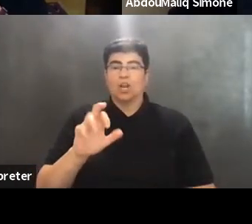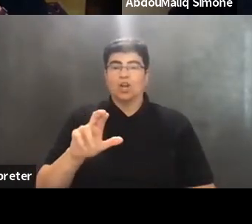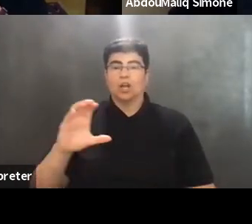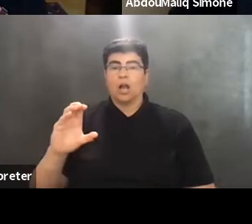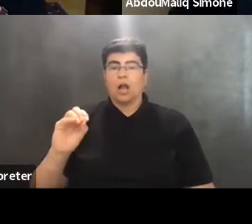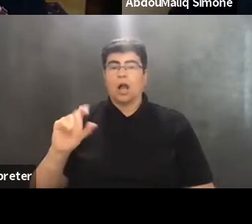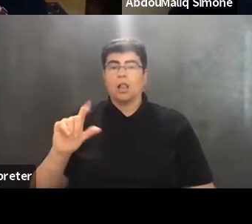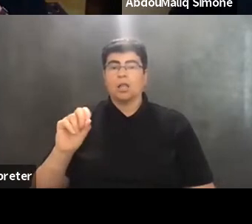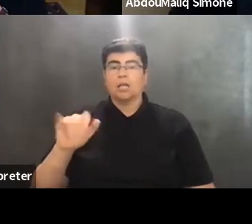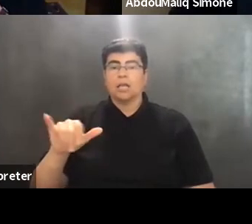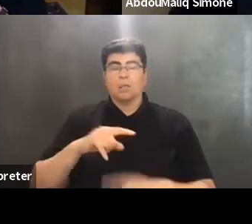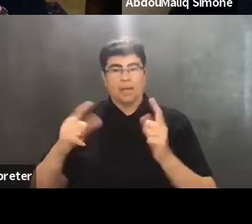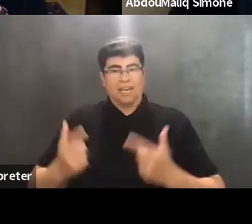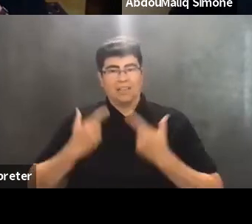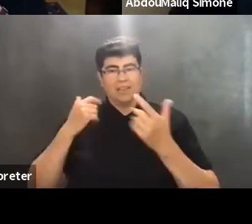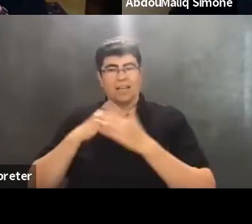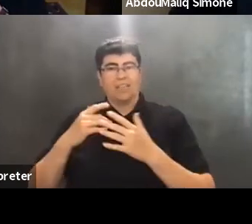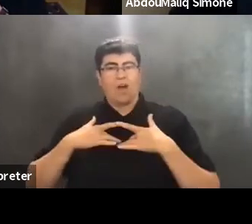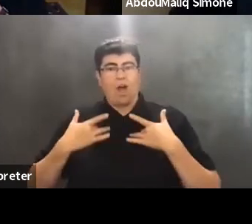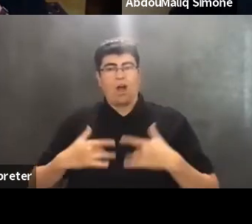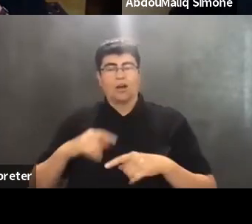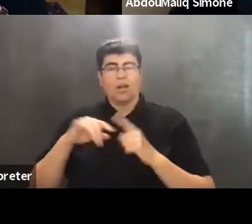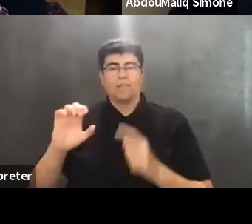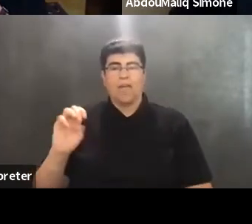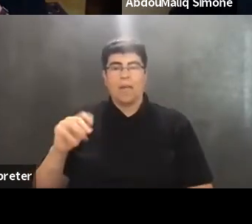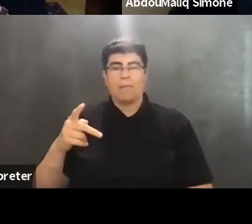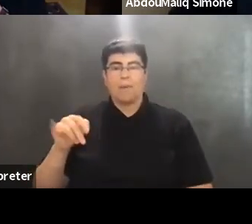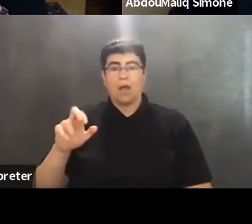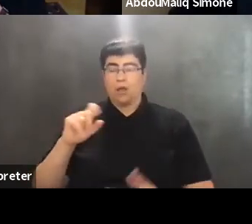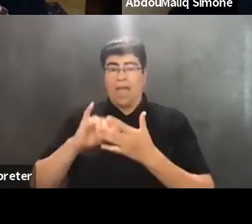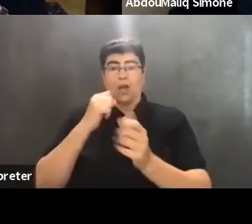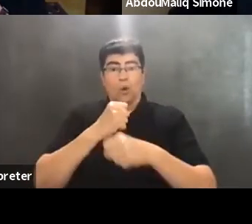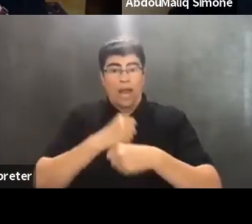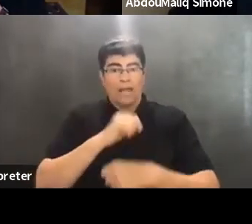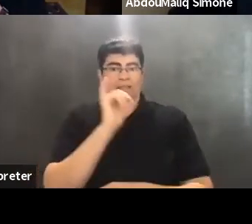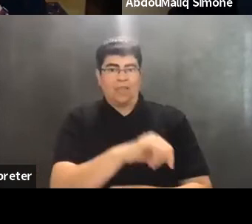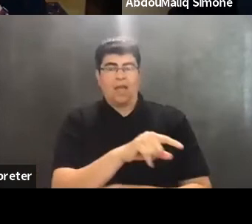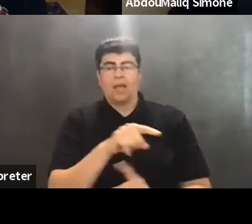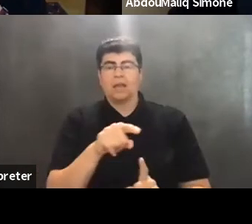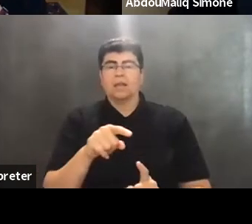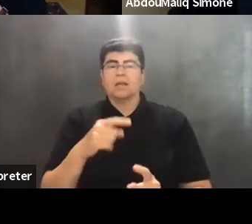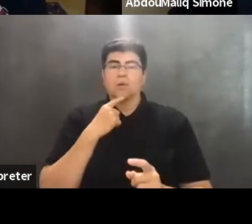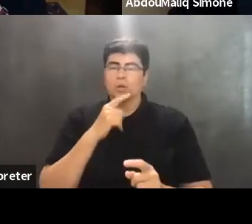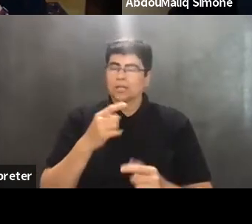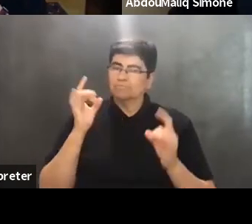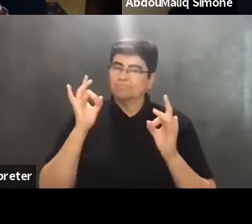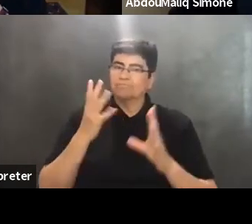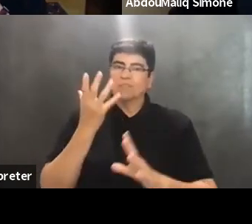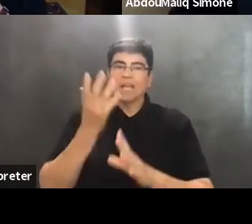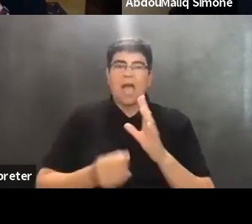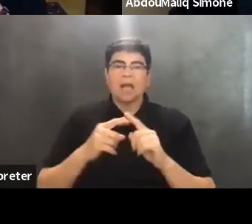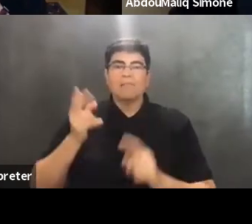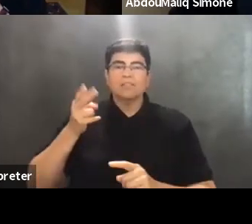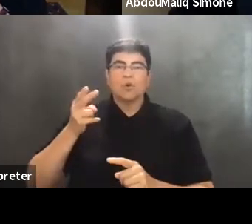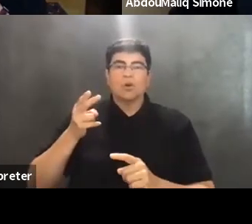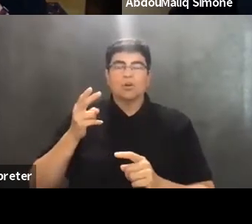in the heart of empire that created that settler colony, it's really remarkable, the lack of historical reckoning with